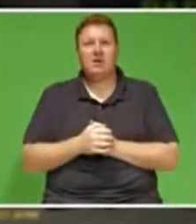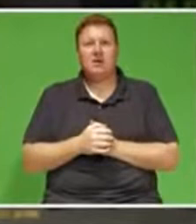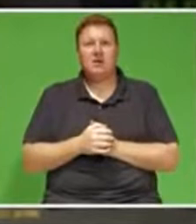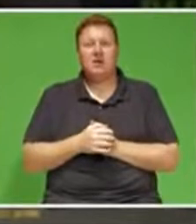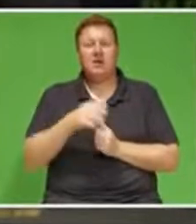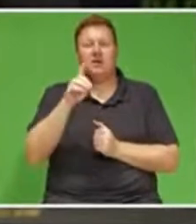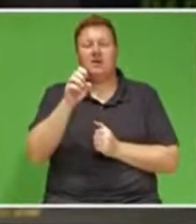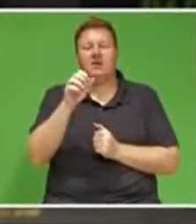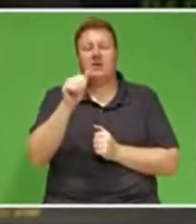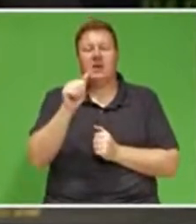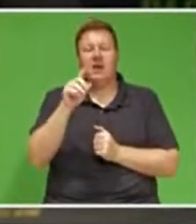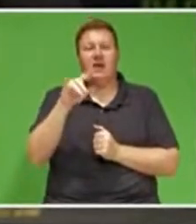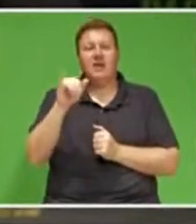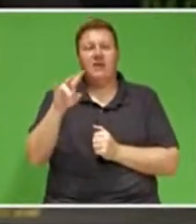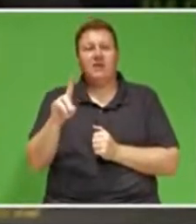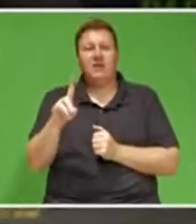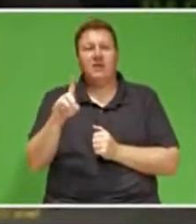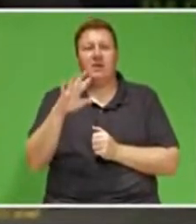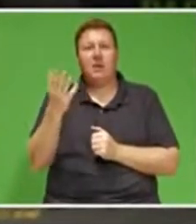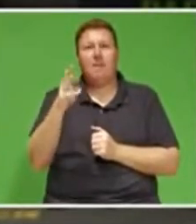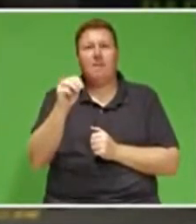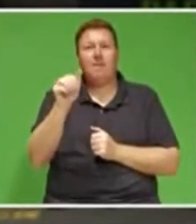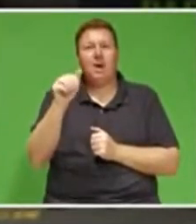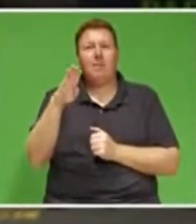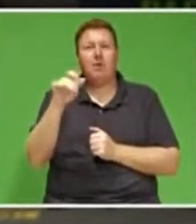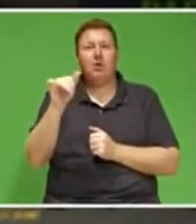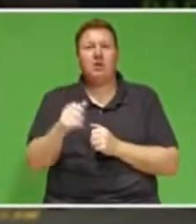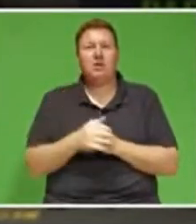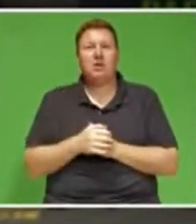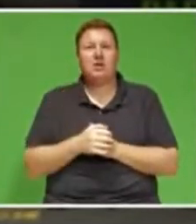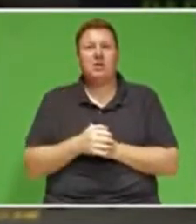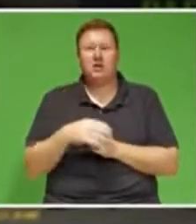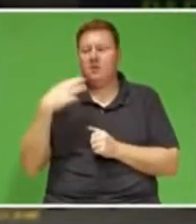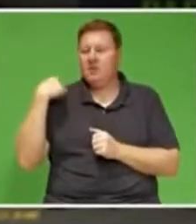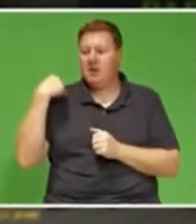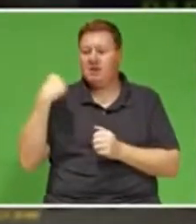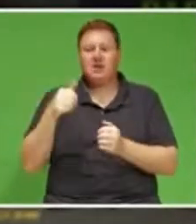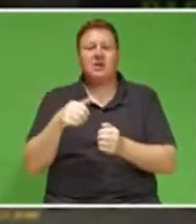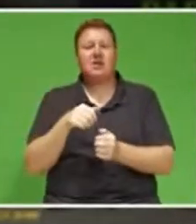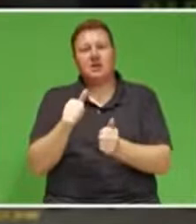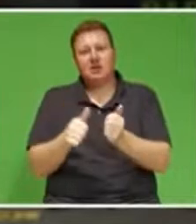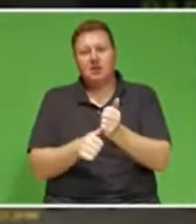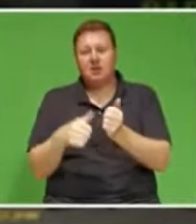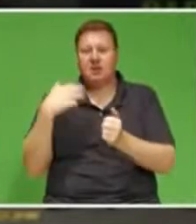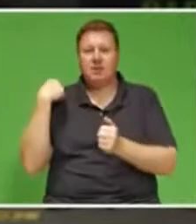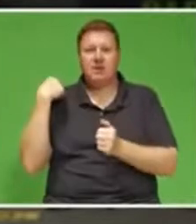de Mabuza, Ministers and Deputy Ministers,